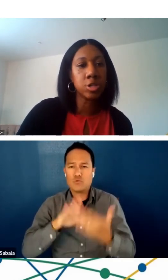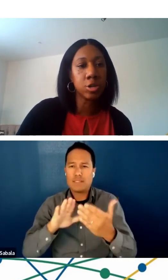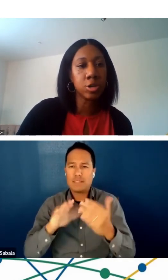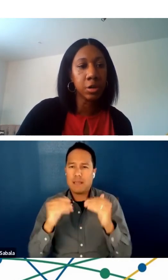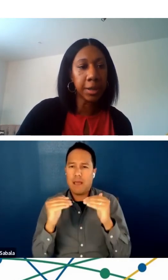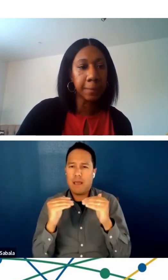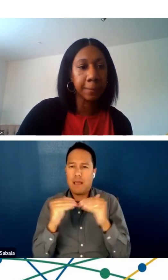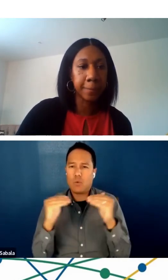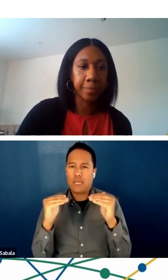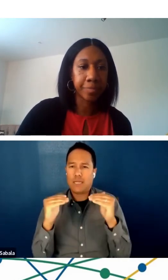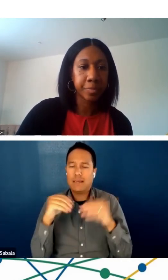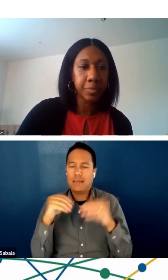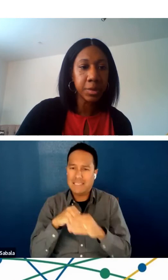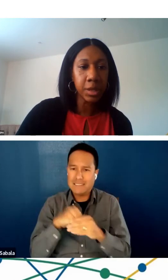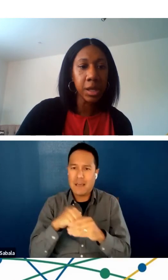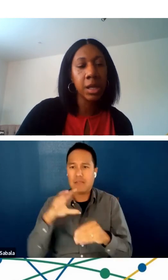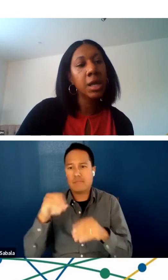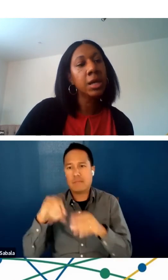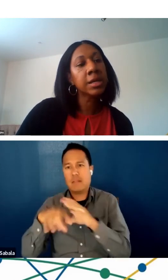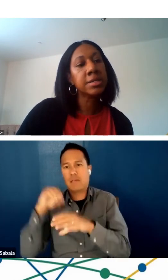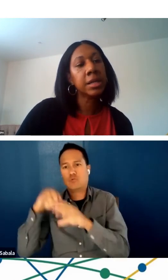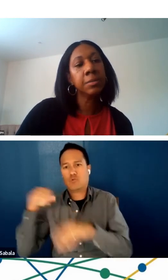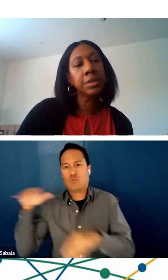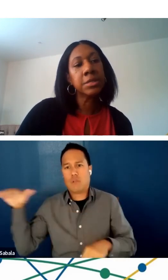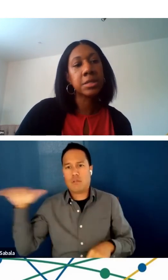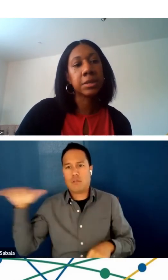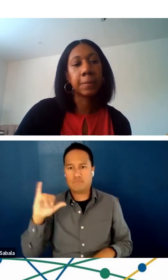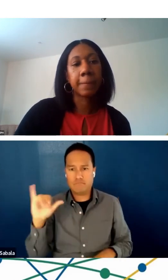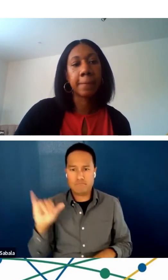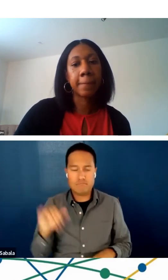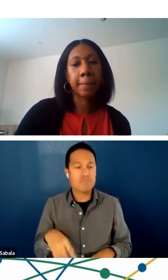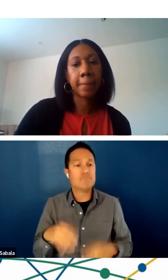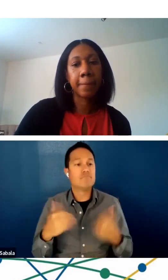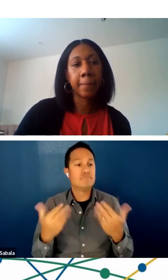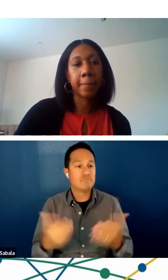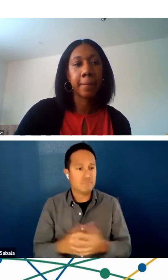and externally. Next slide, please.